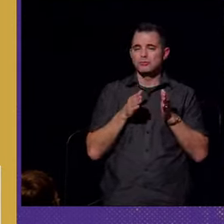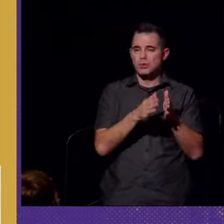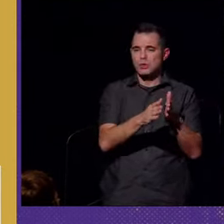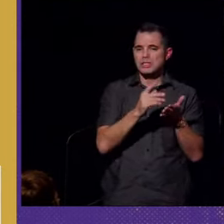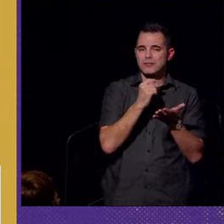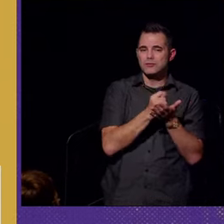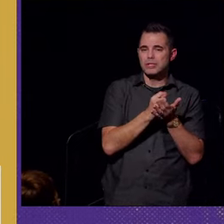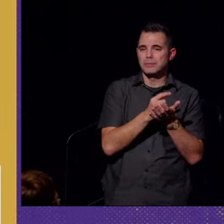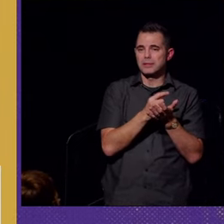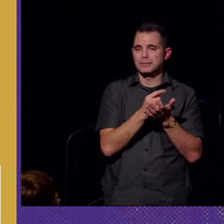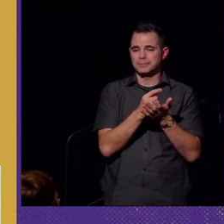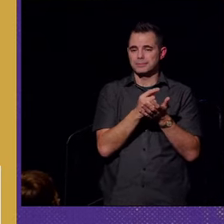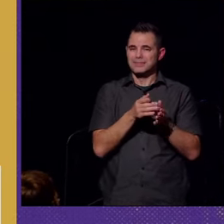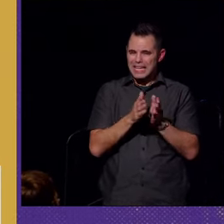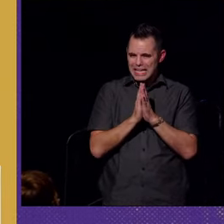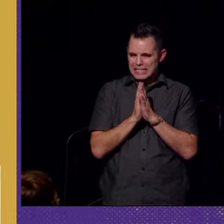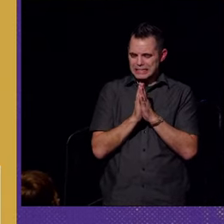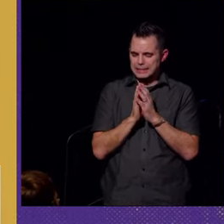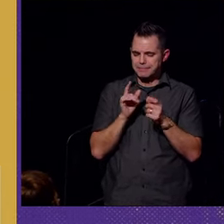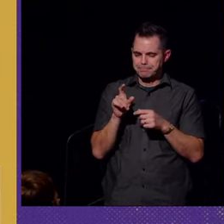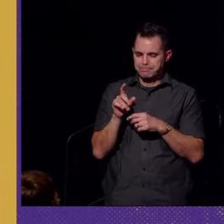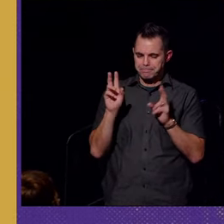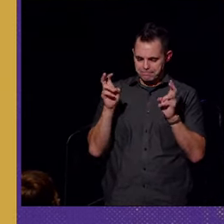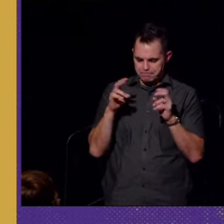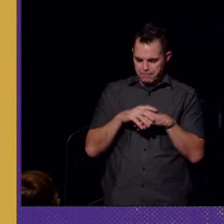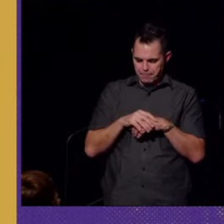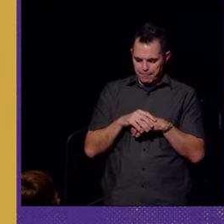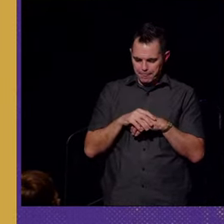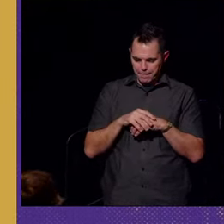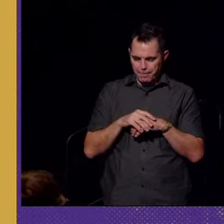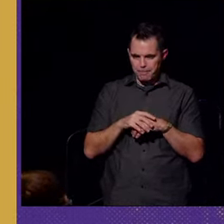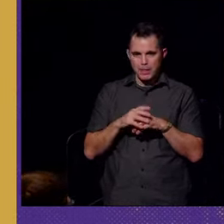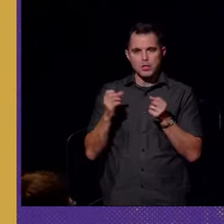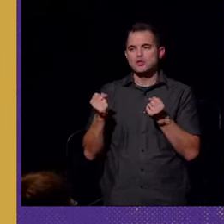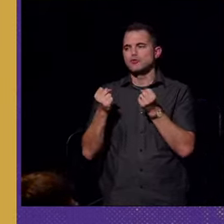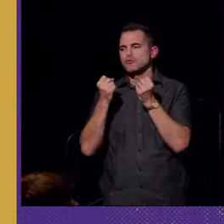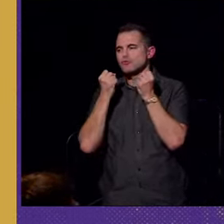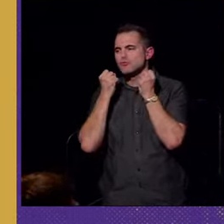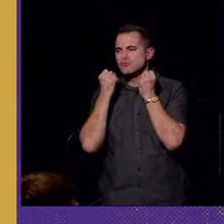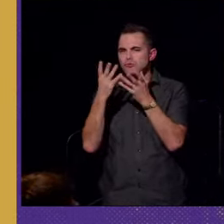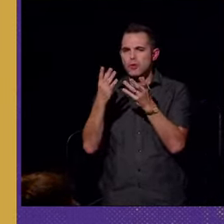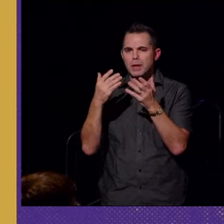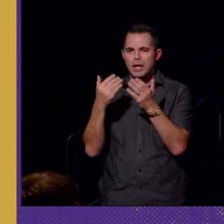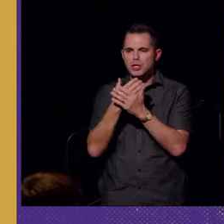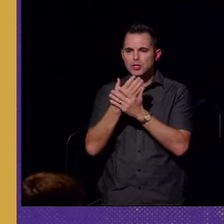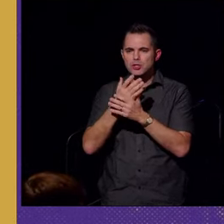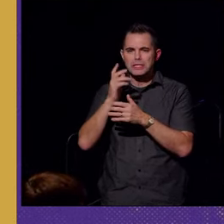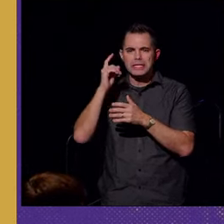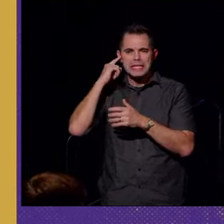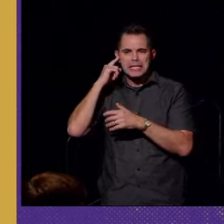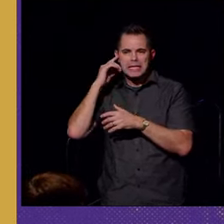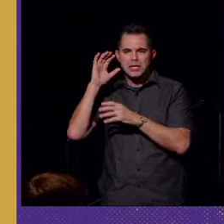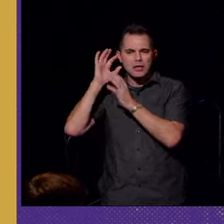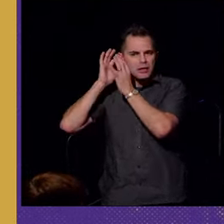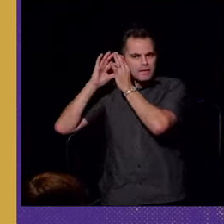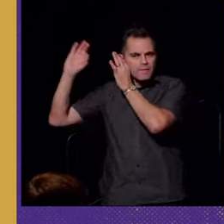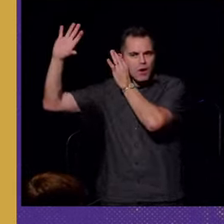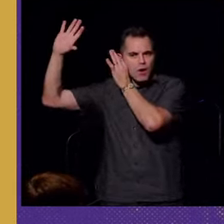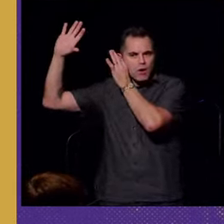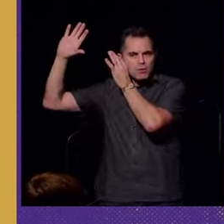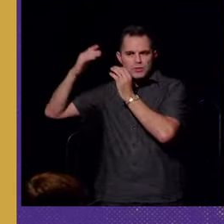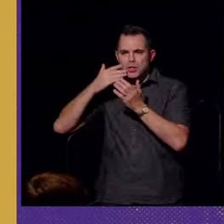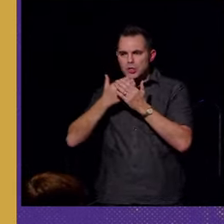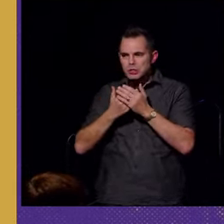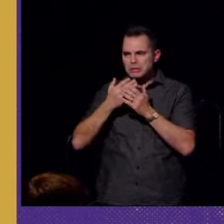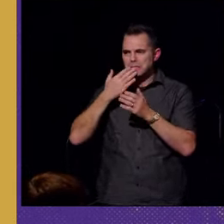Asking, there are so many earphones, good, bad, and